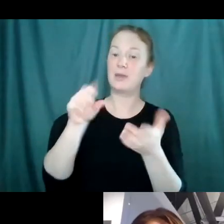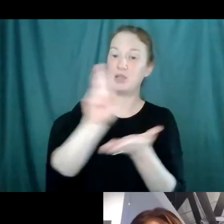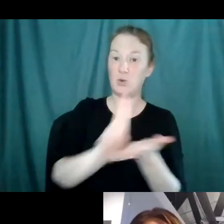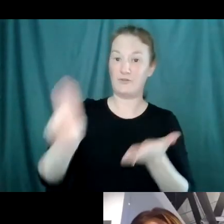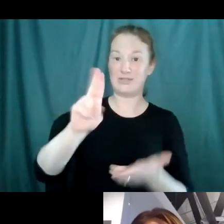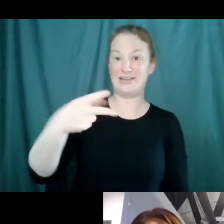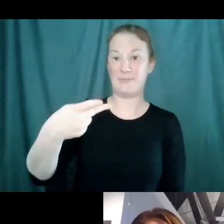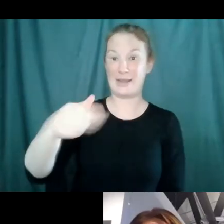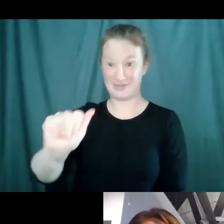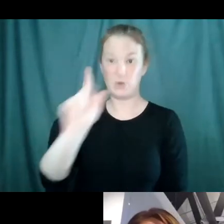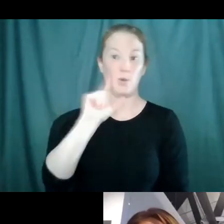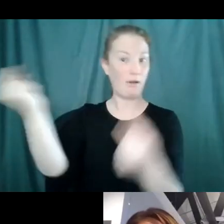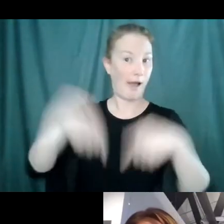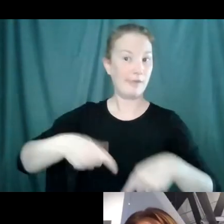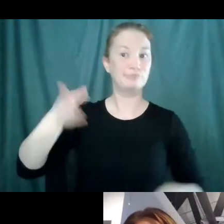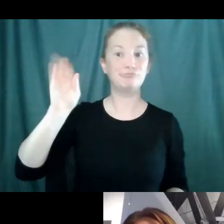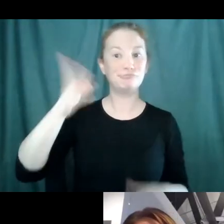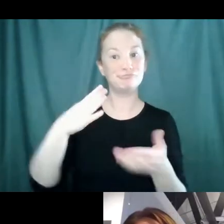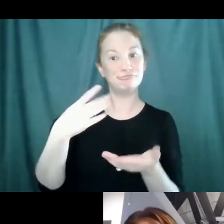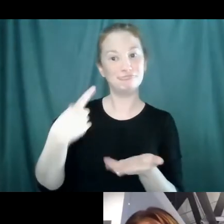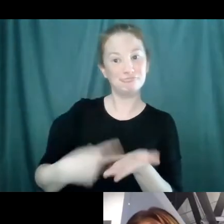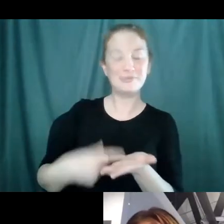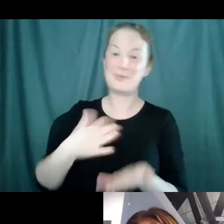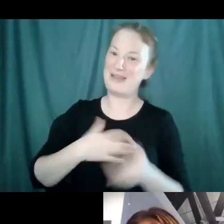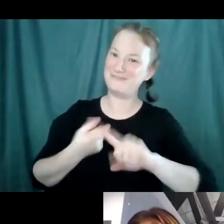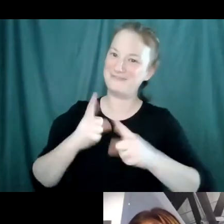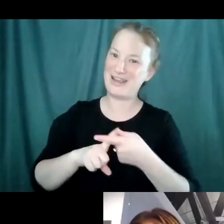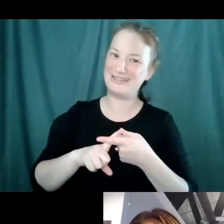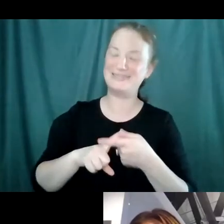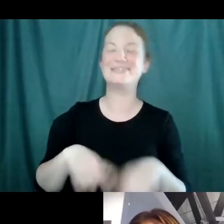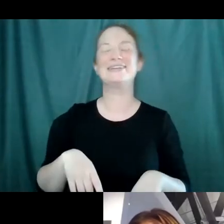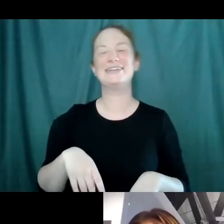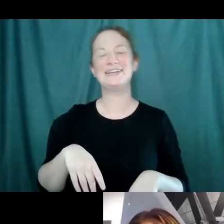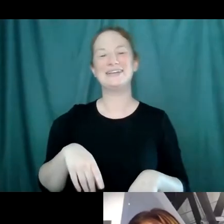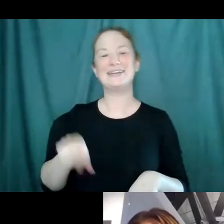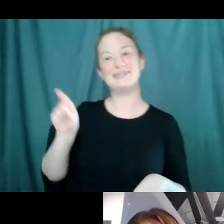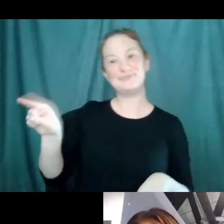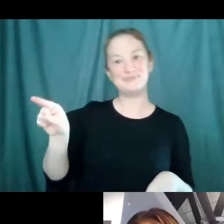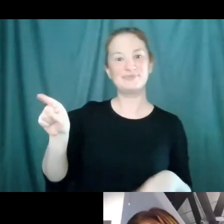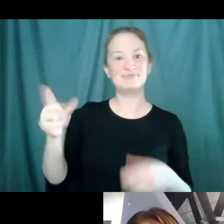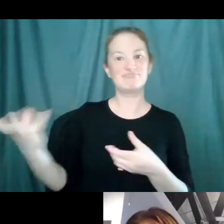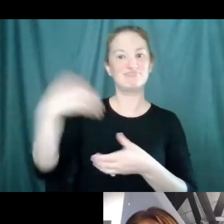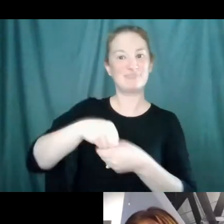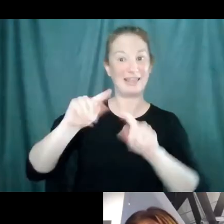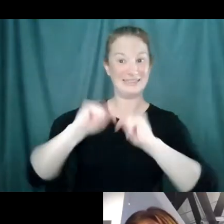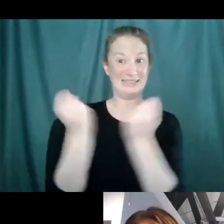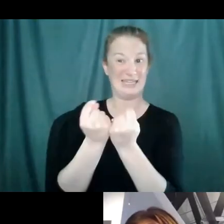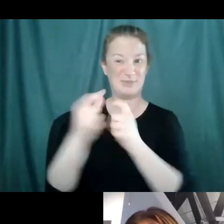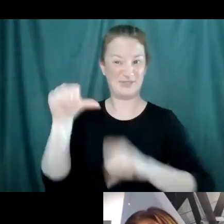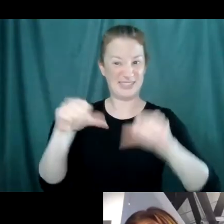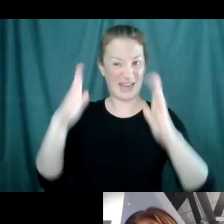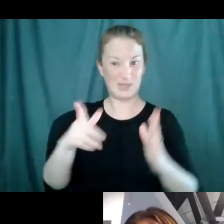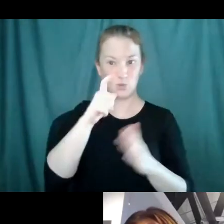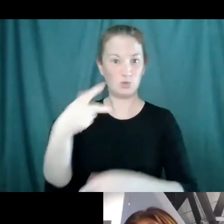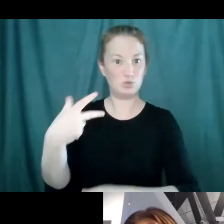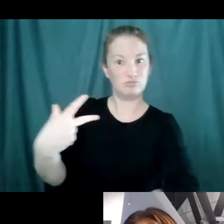us. He is, uh, in fact, my friend, Mike Hogan, he, um, was one of, he was on the team of first scientists who injected